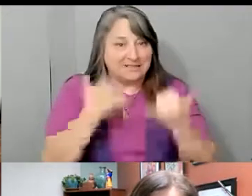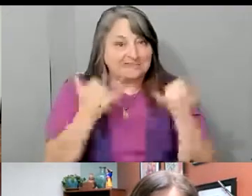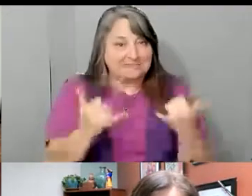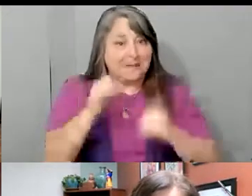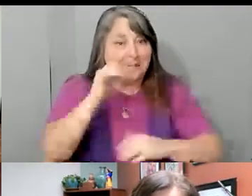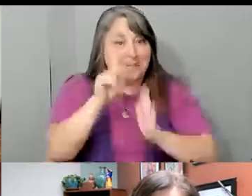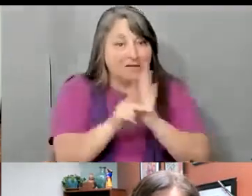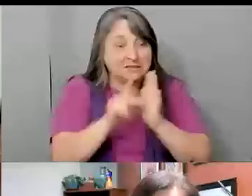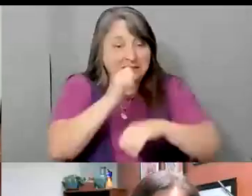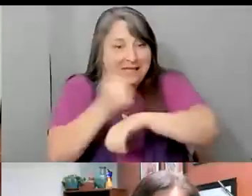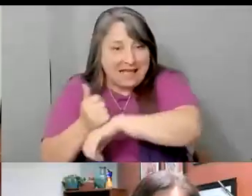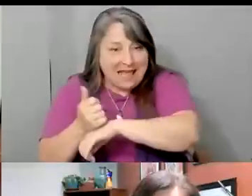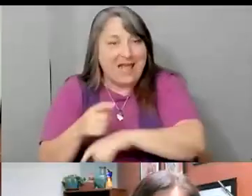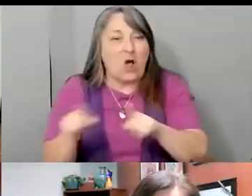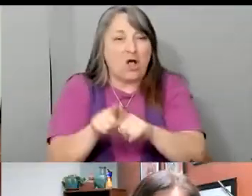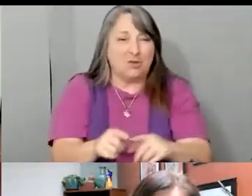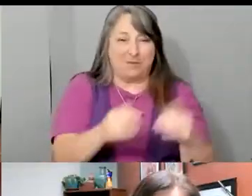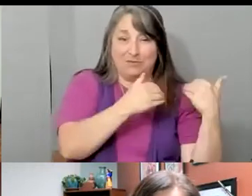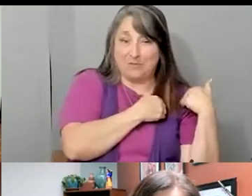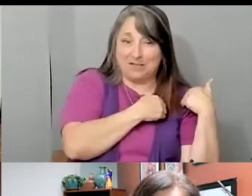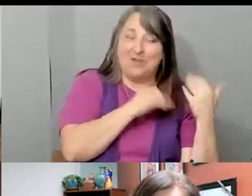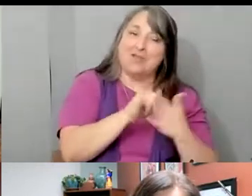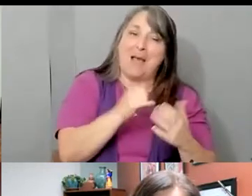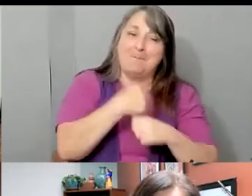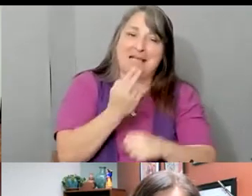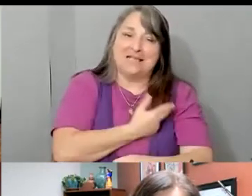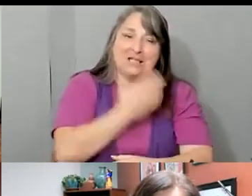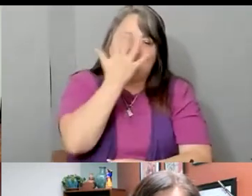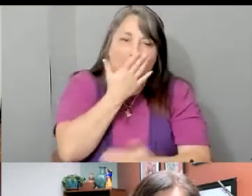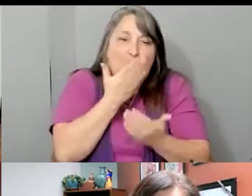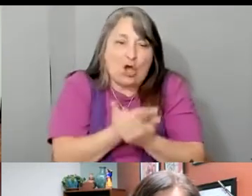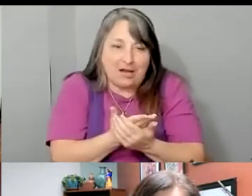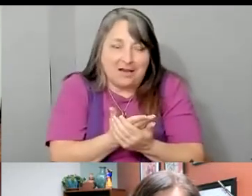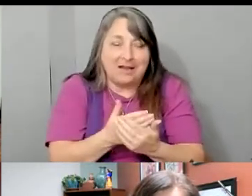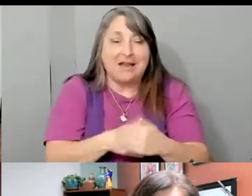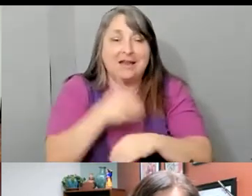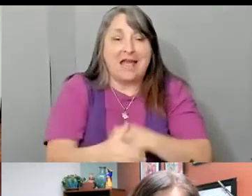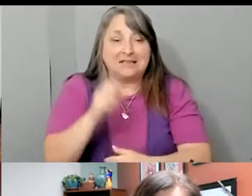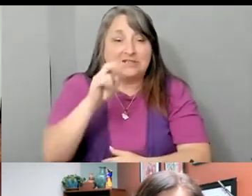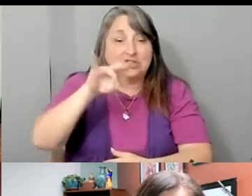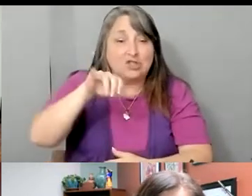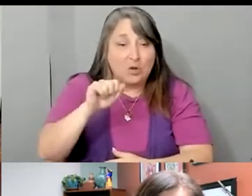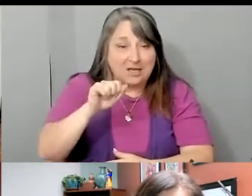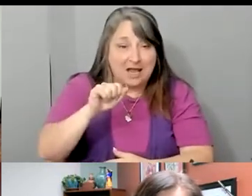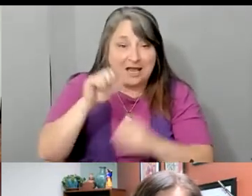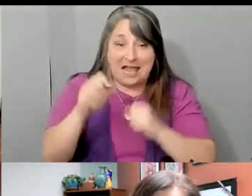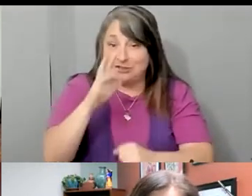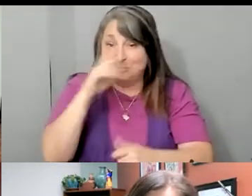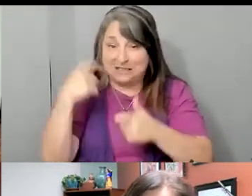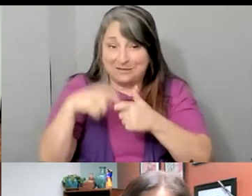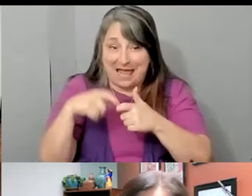look for all of us. That's wonderful. So, I'm going to go to Sonia. Can you do it in Spanish?